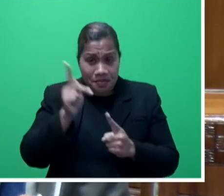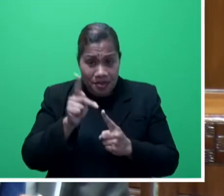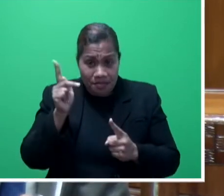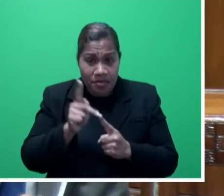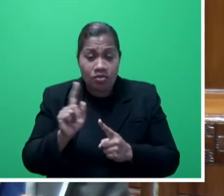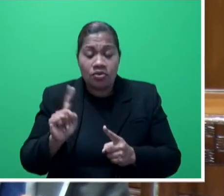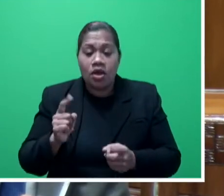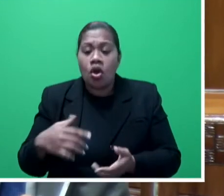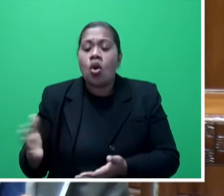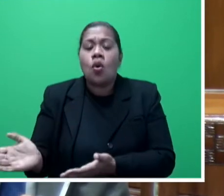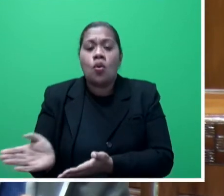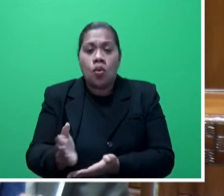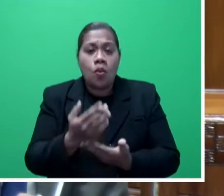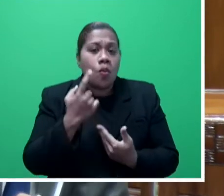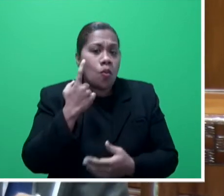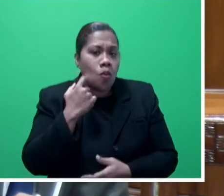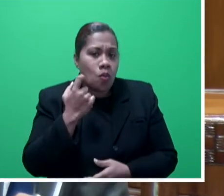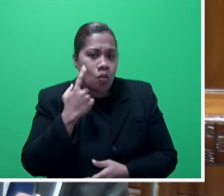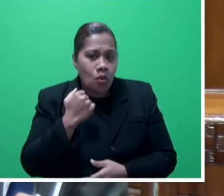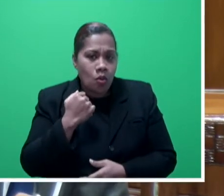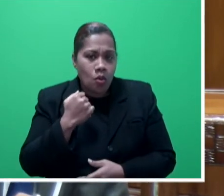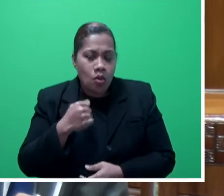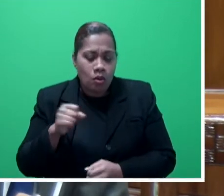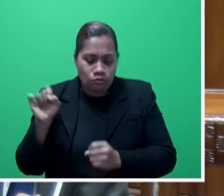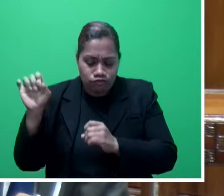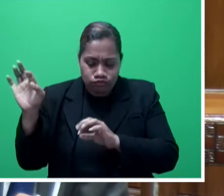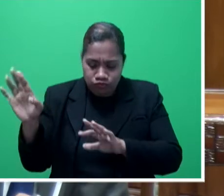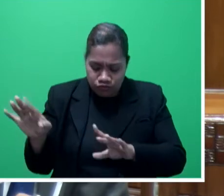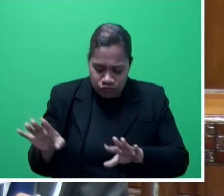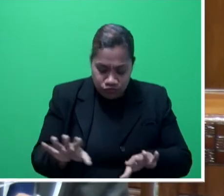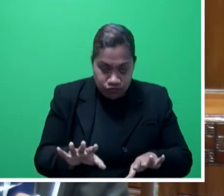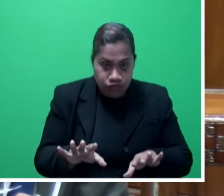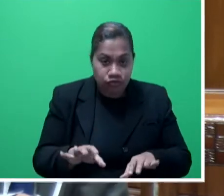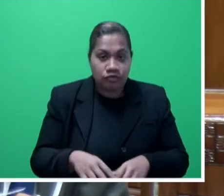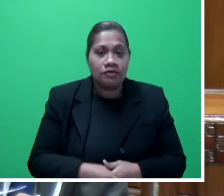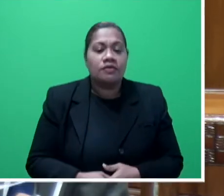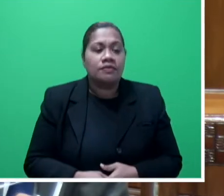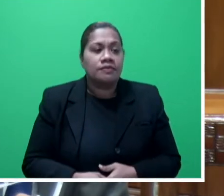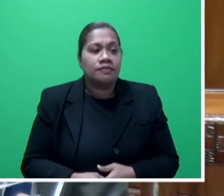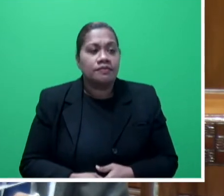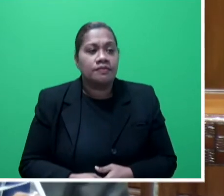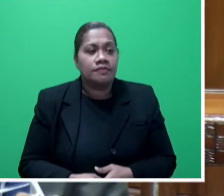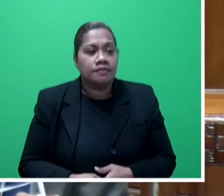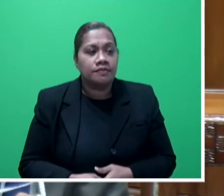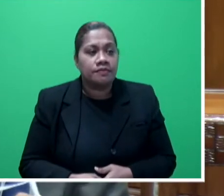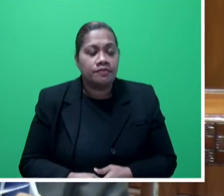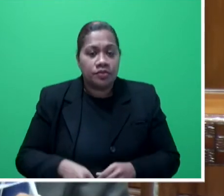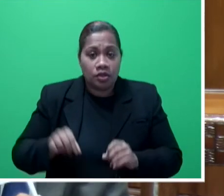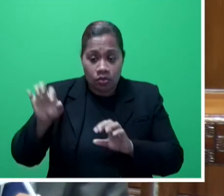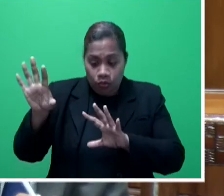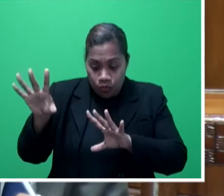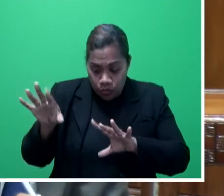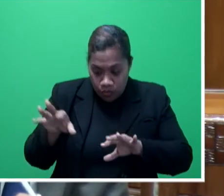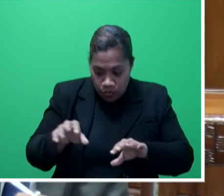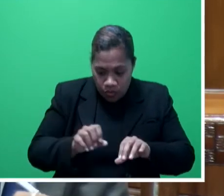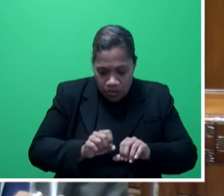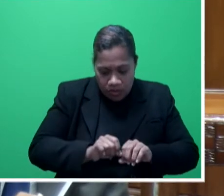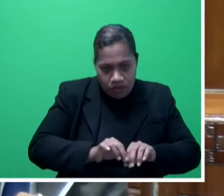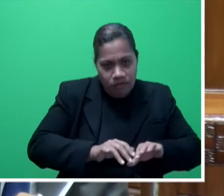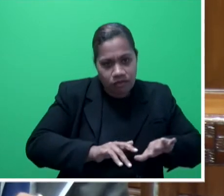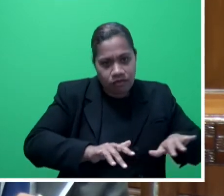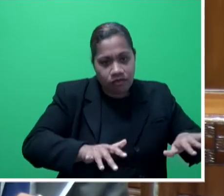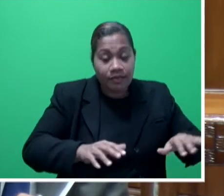collect the water that comes down, store it, and then gradually release it. So, three of them was